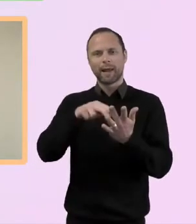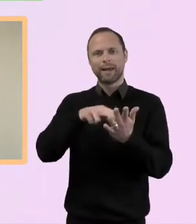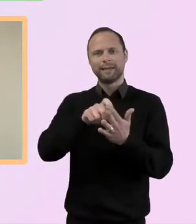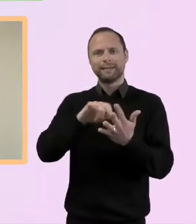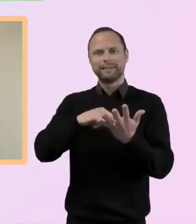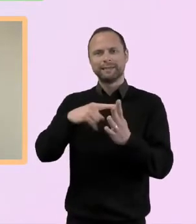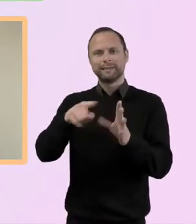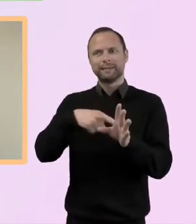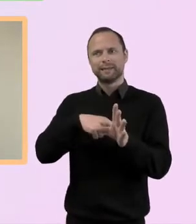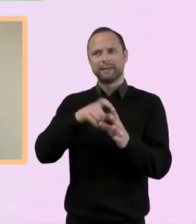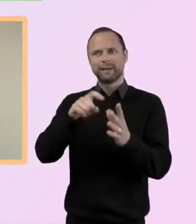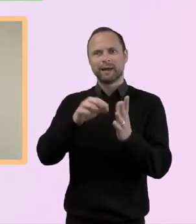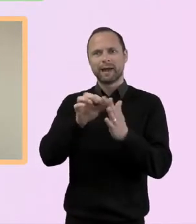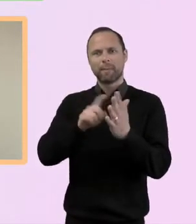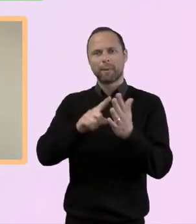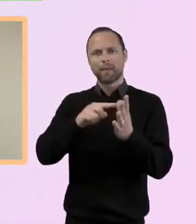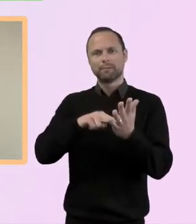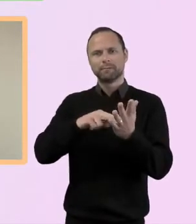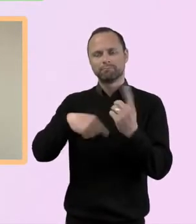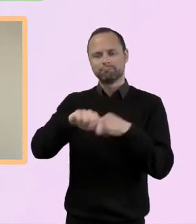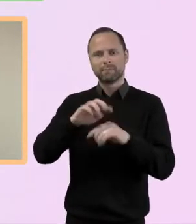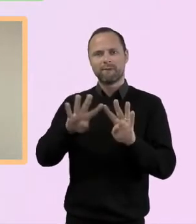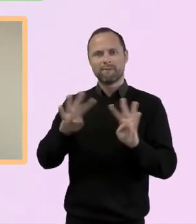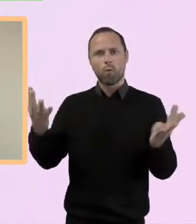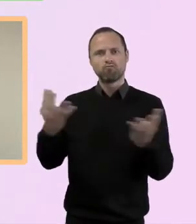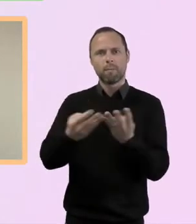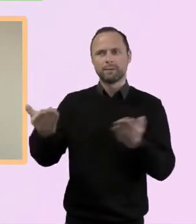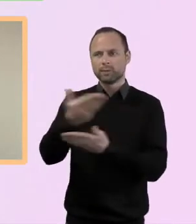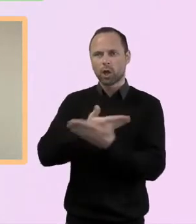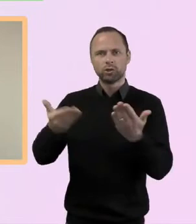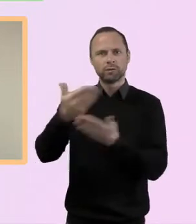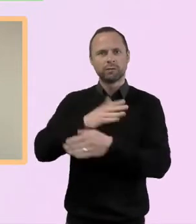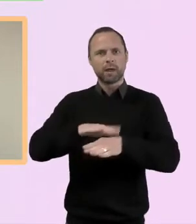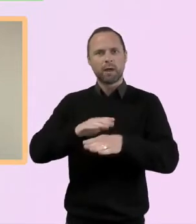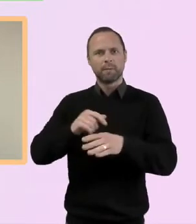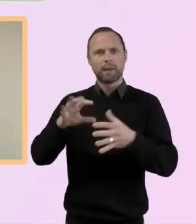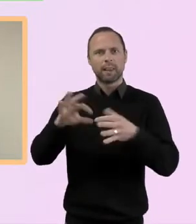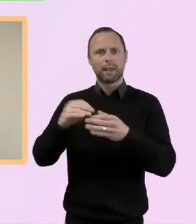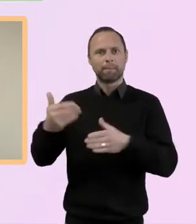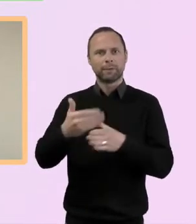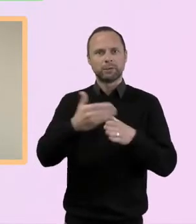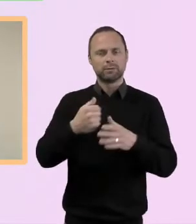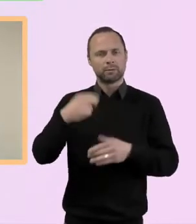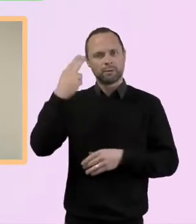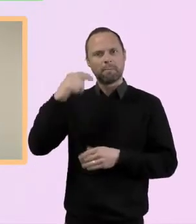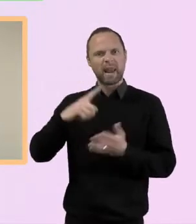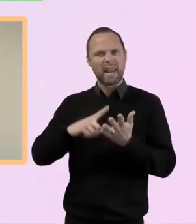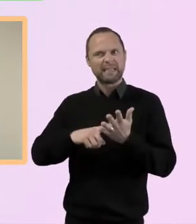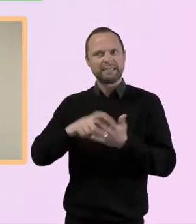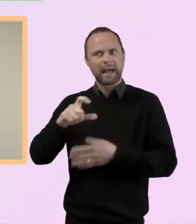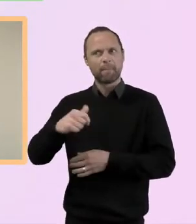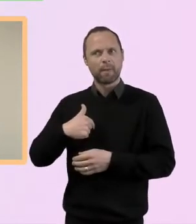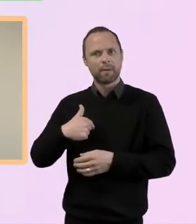National Forum. My name is Lindsay. I'm a